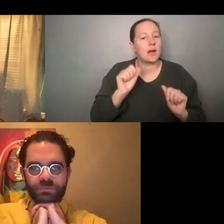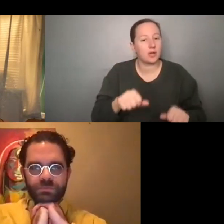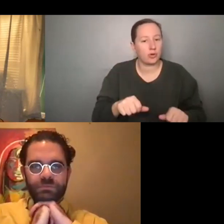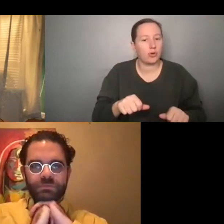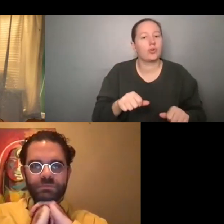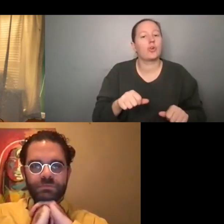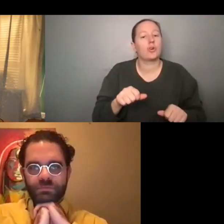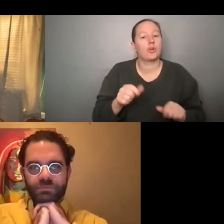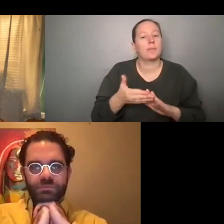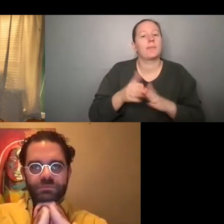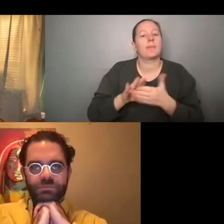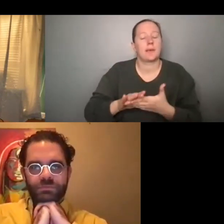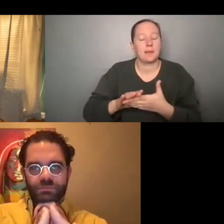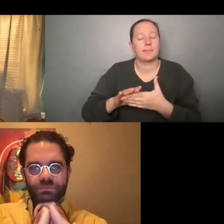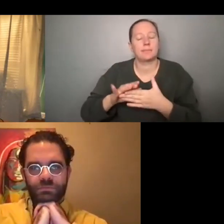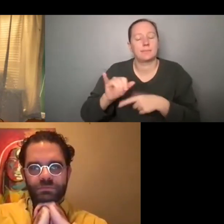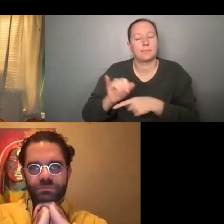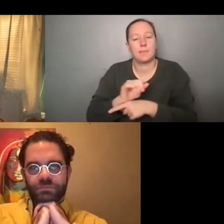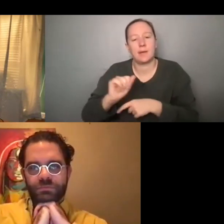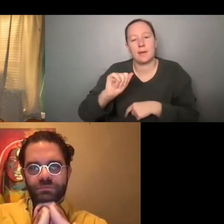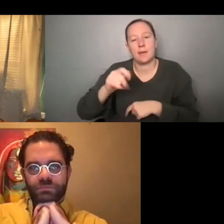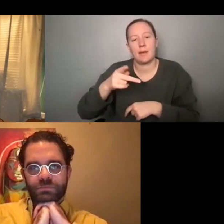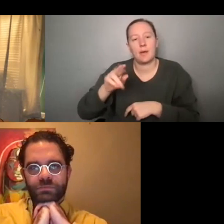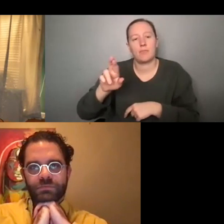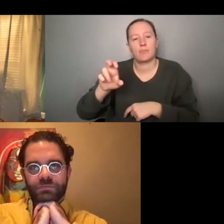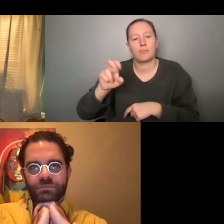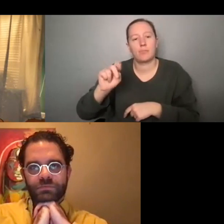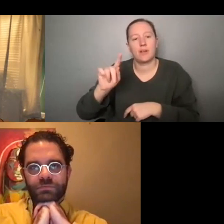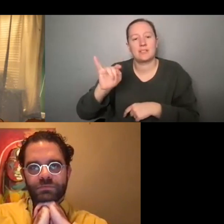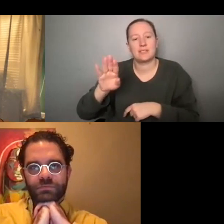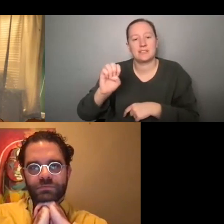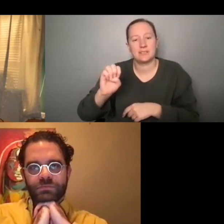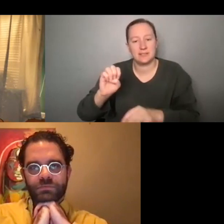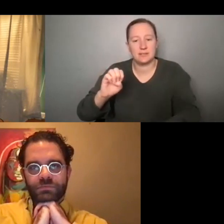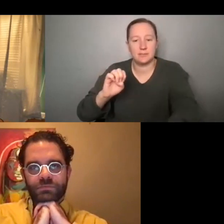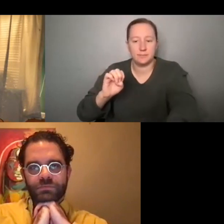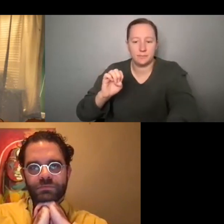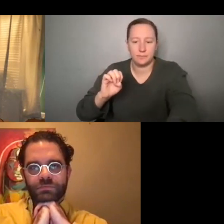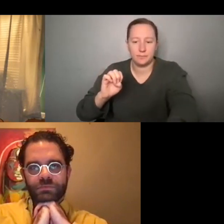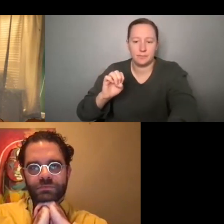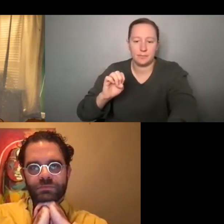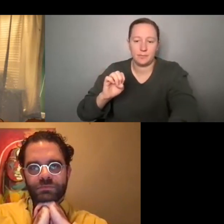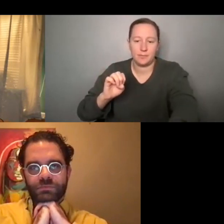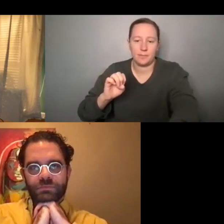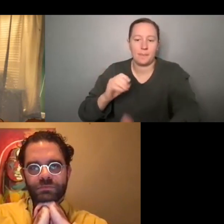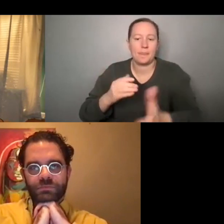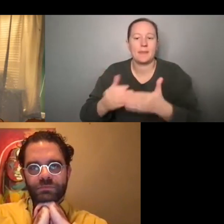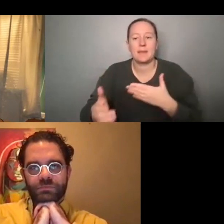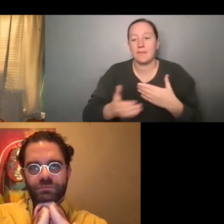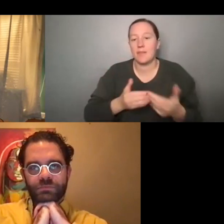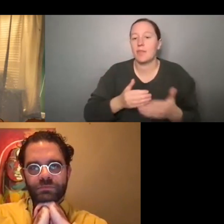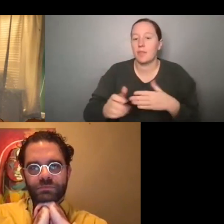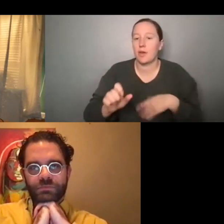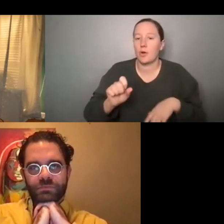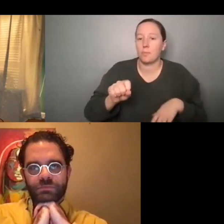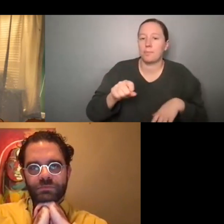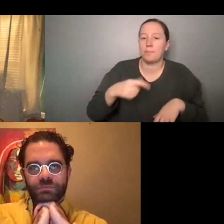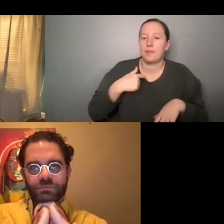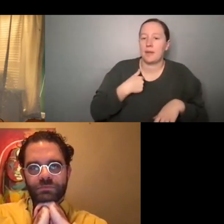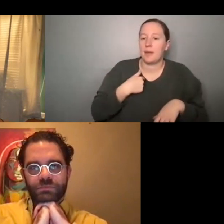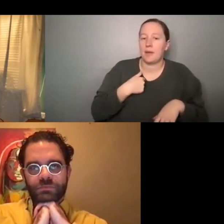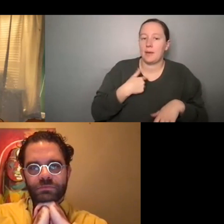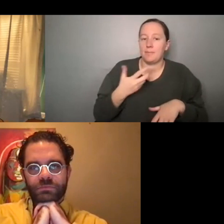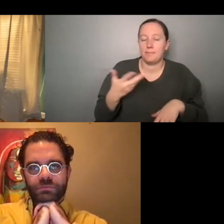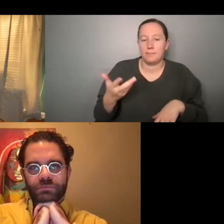entertainment media apprenticeship because I, even though I am like a, like a